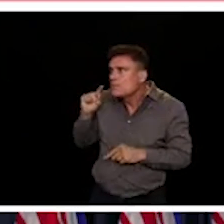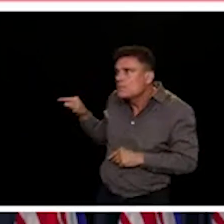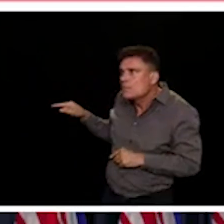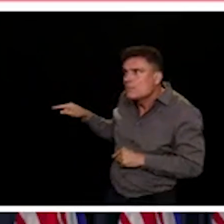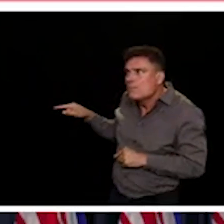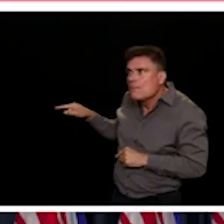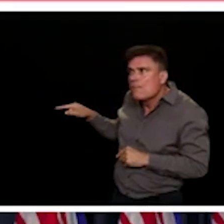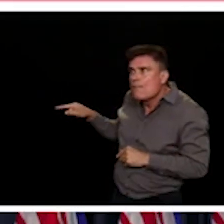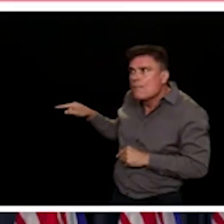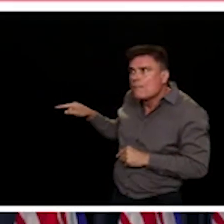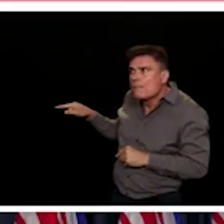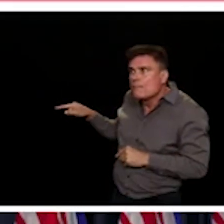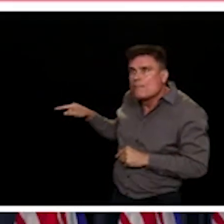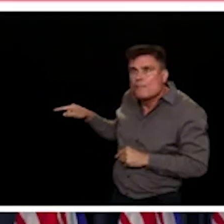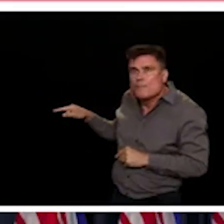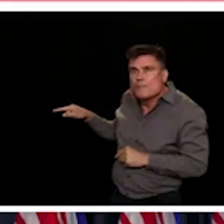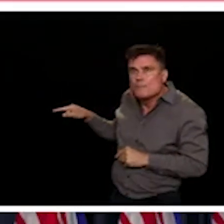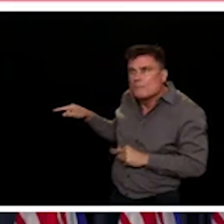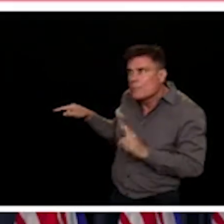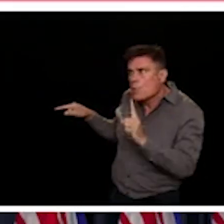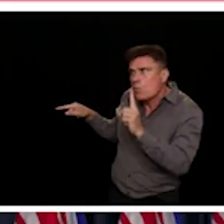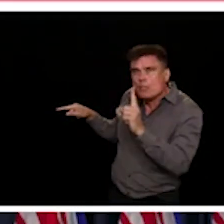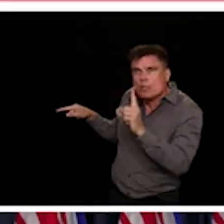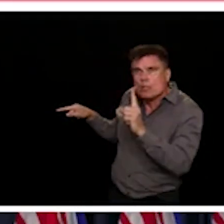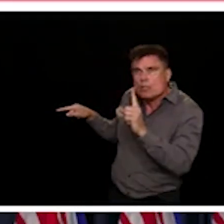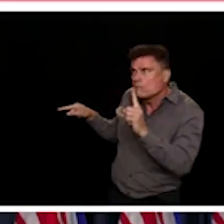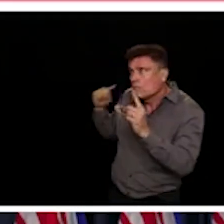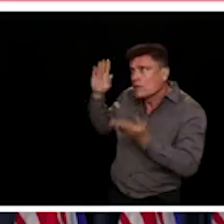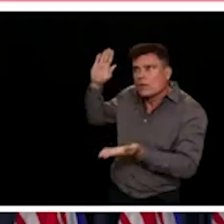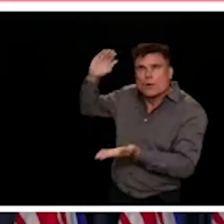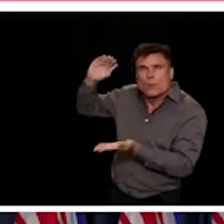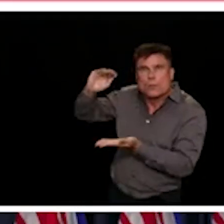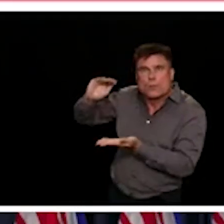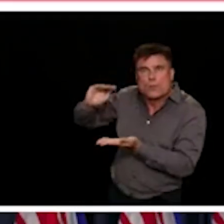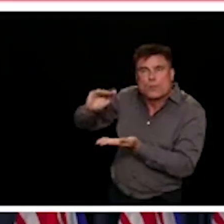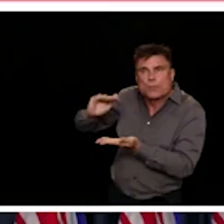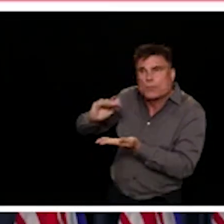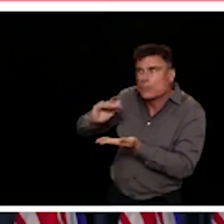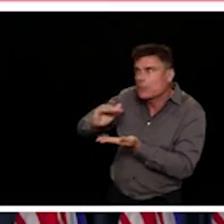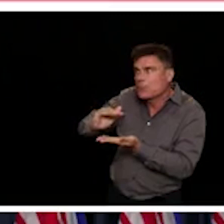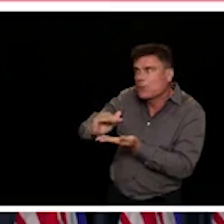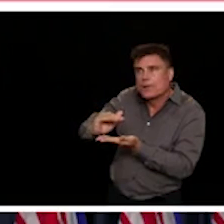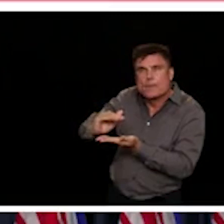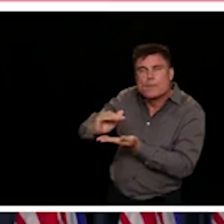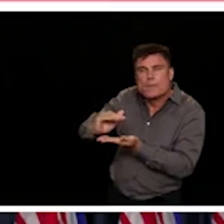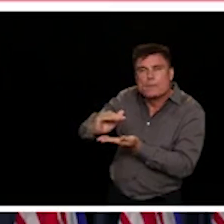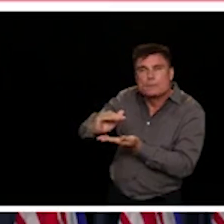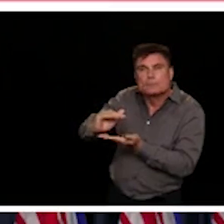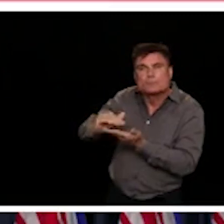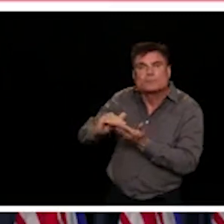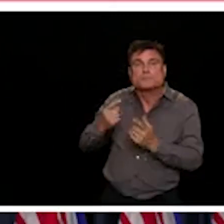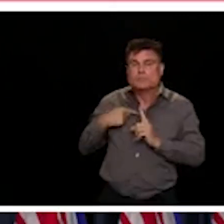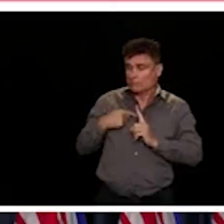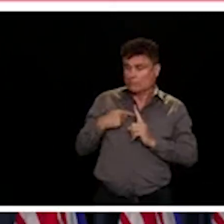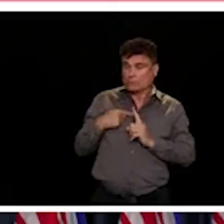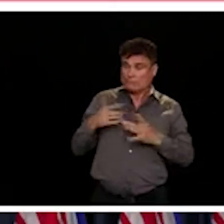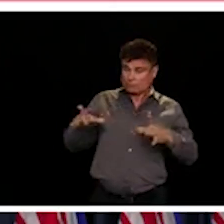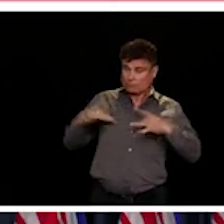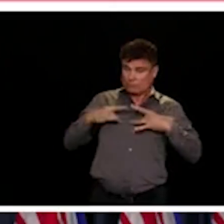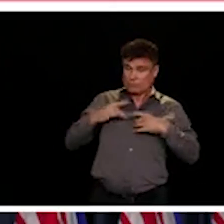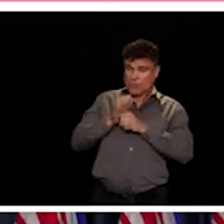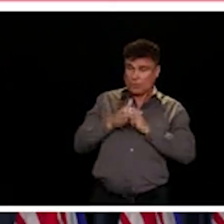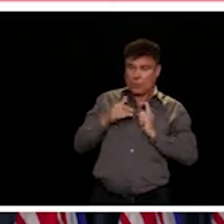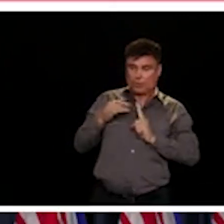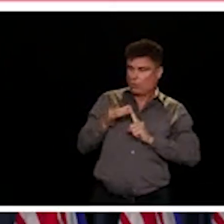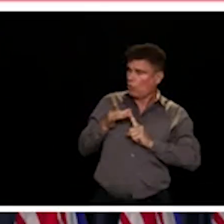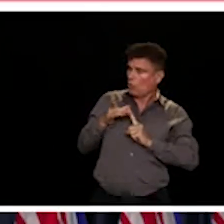contacts, to have increase our bubbles, to have more contact with other people, that rose. But we've been hovering around one,